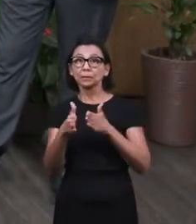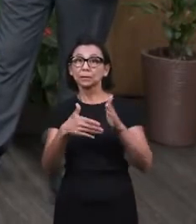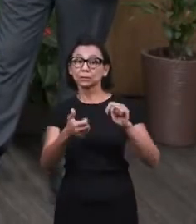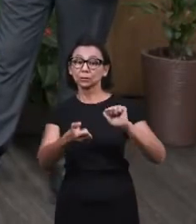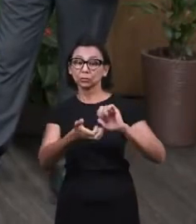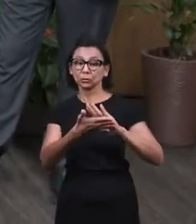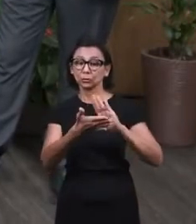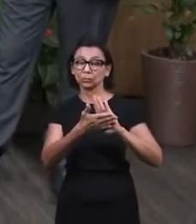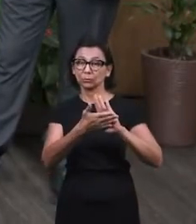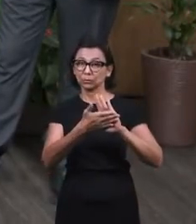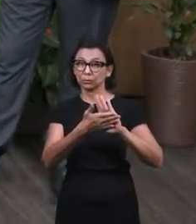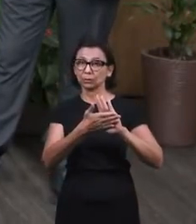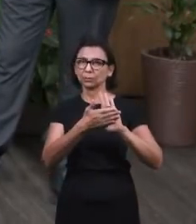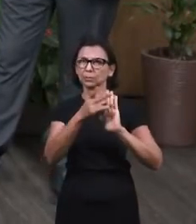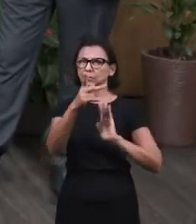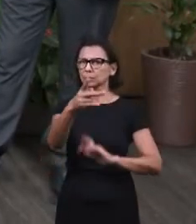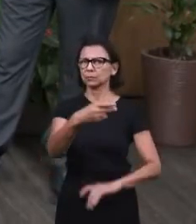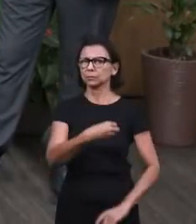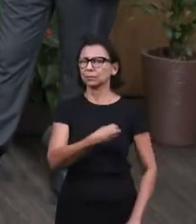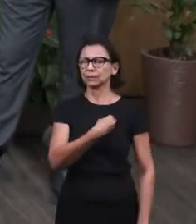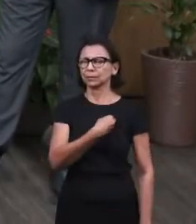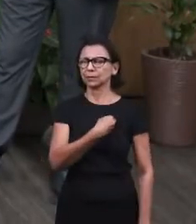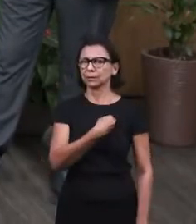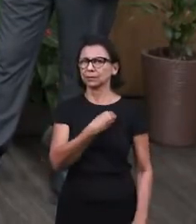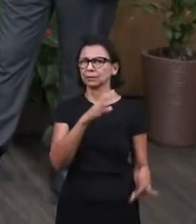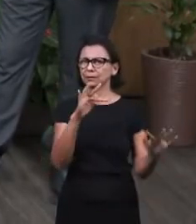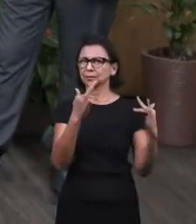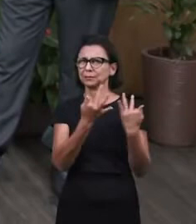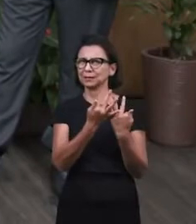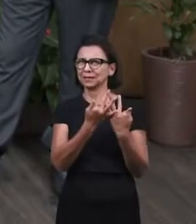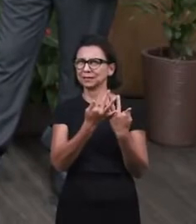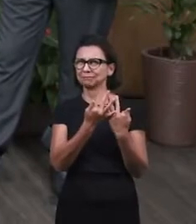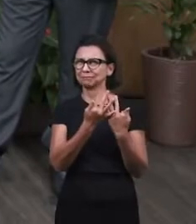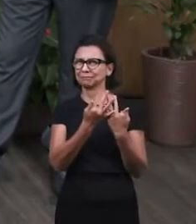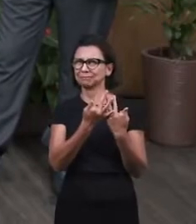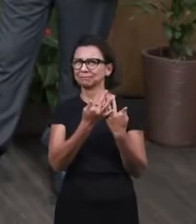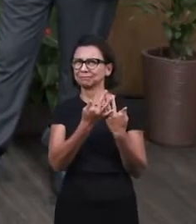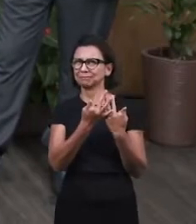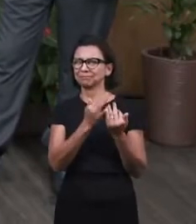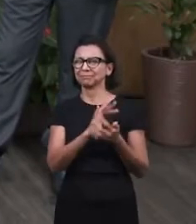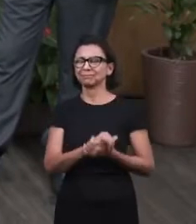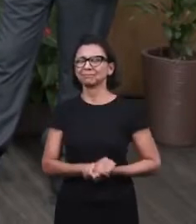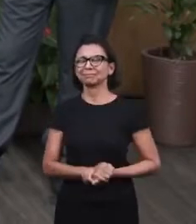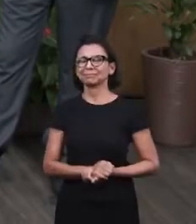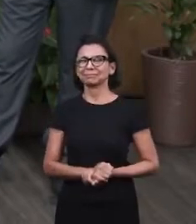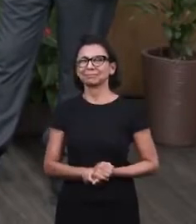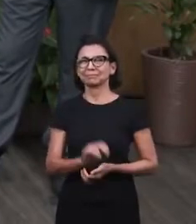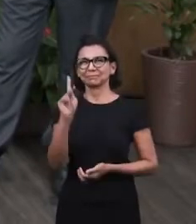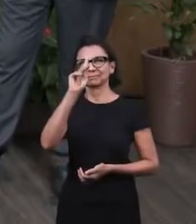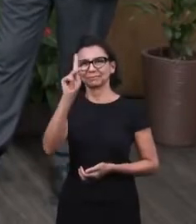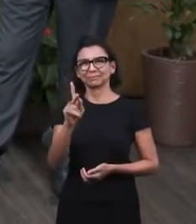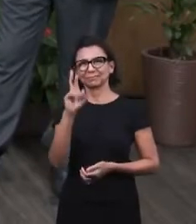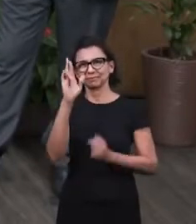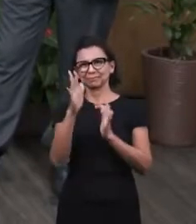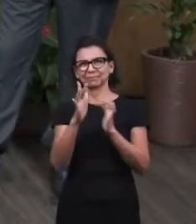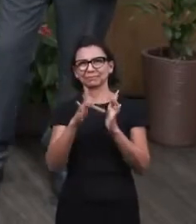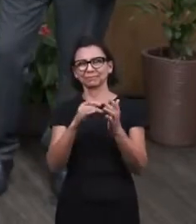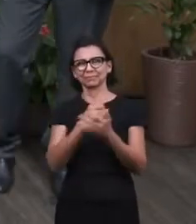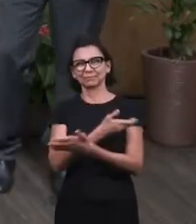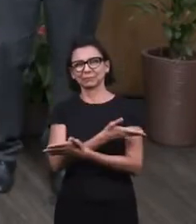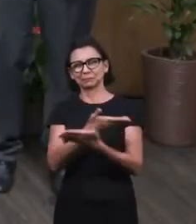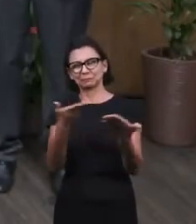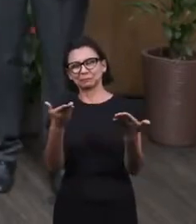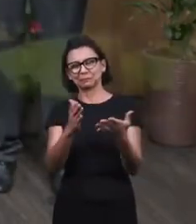song for your life and for your household. To all, the peace of the Lord Jesus,